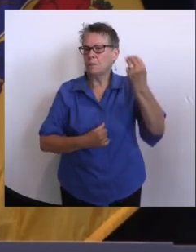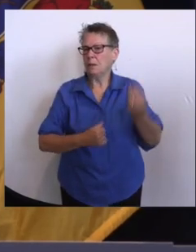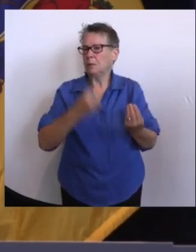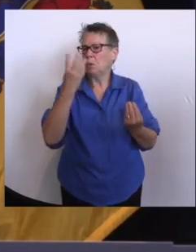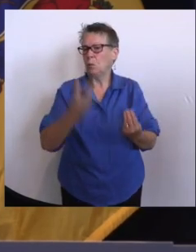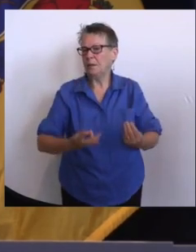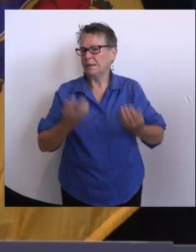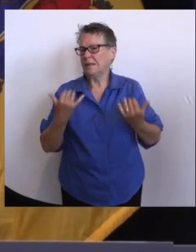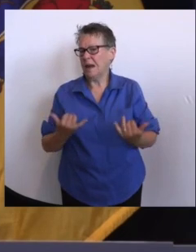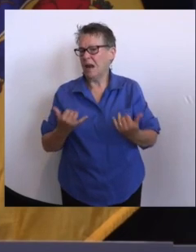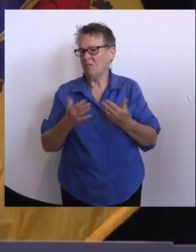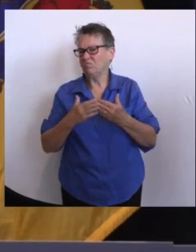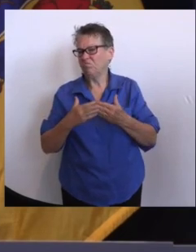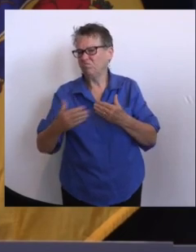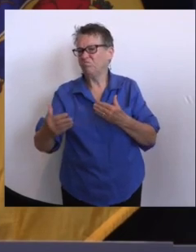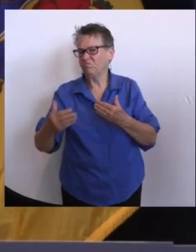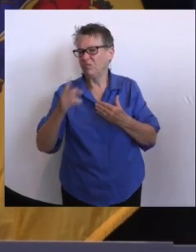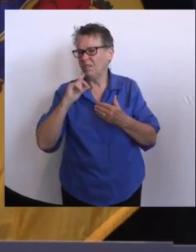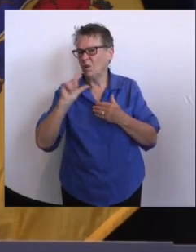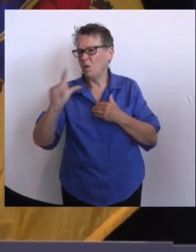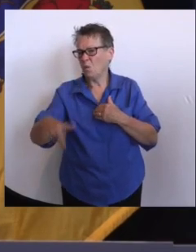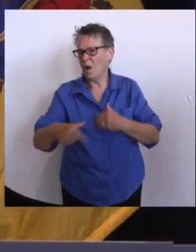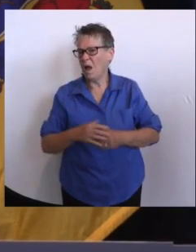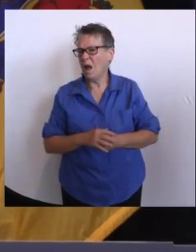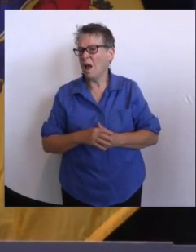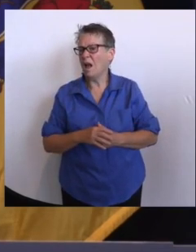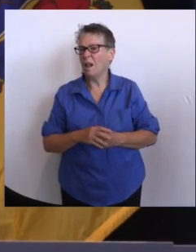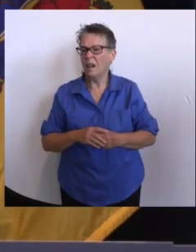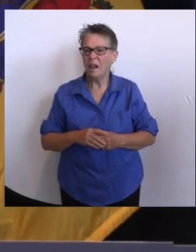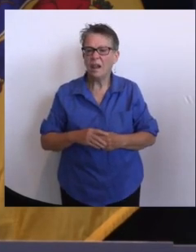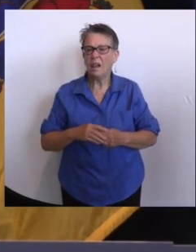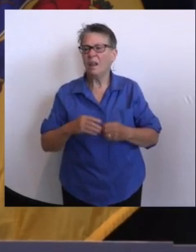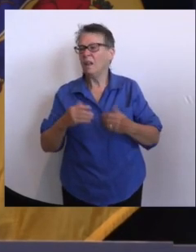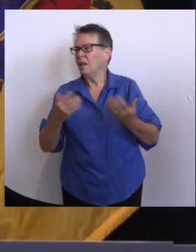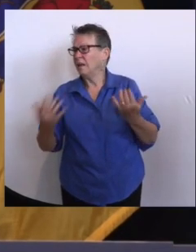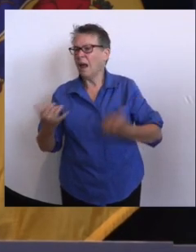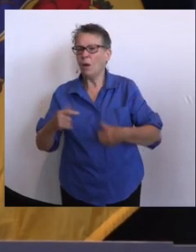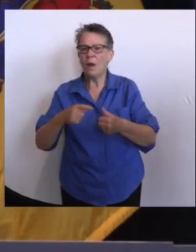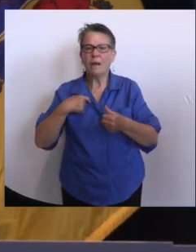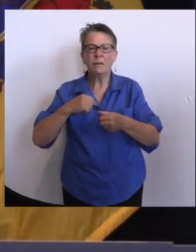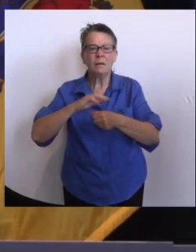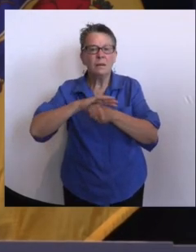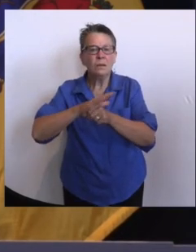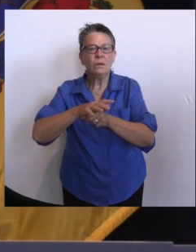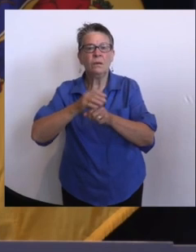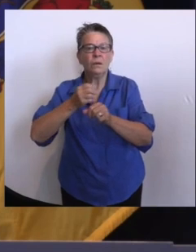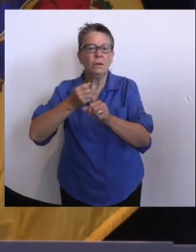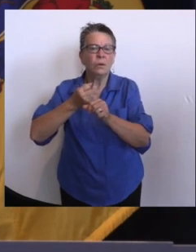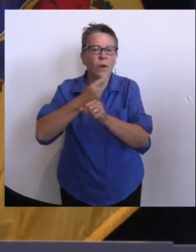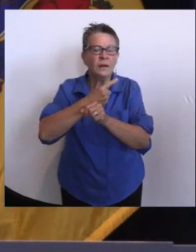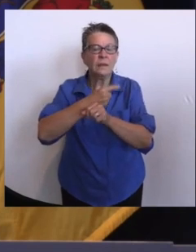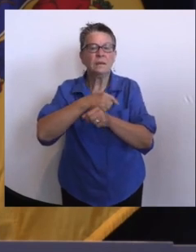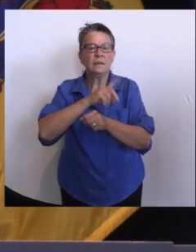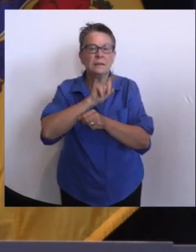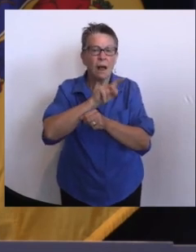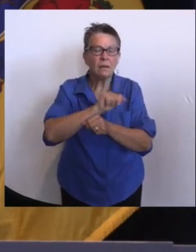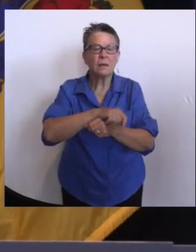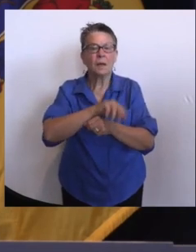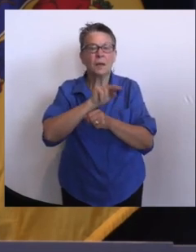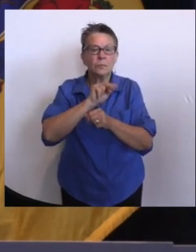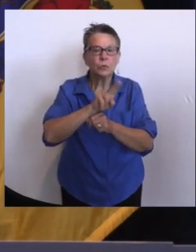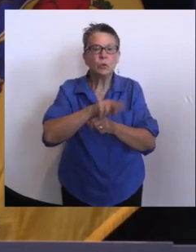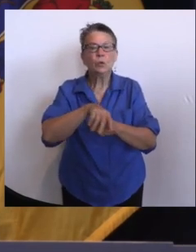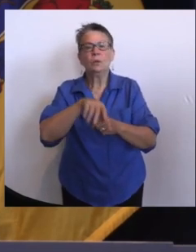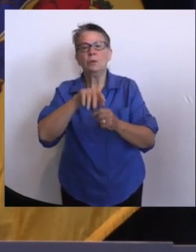out of storms, just a lot going on. With that, let's start with Sam. Is that you? Yes, it is. Good to see you. How are you? Good to see you. Thank you for having me.